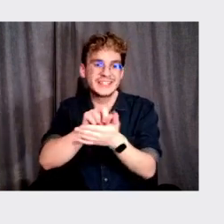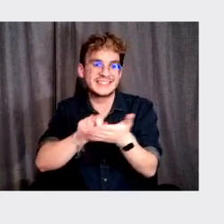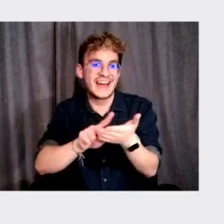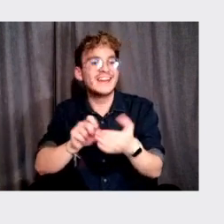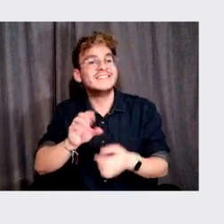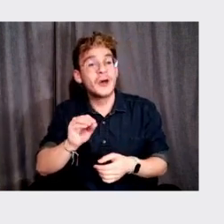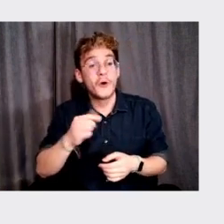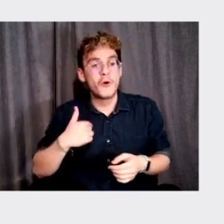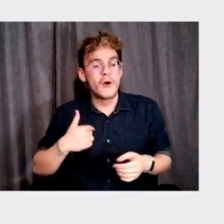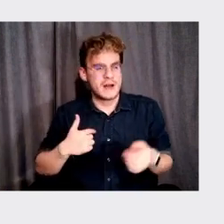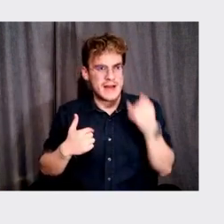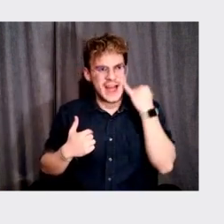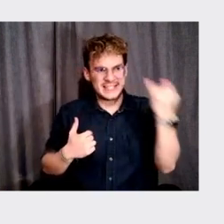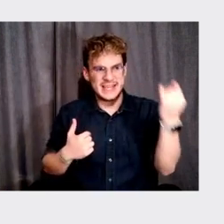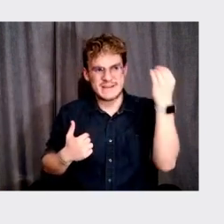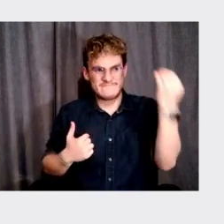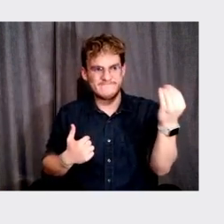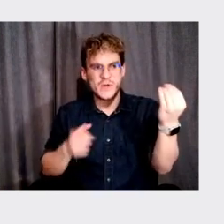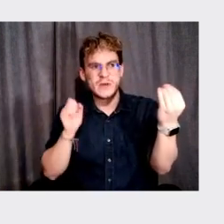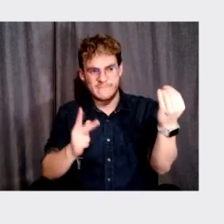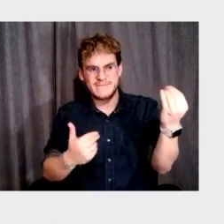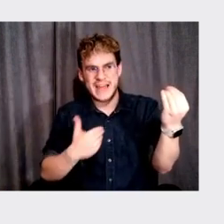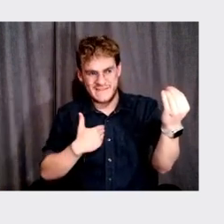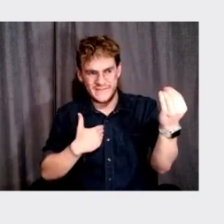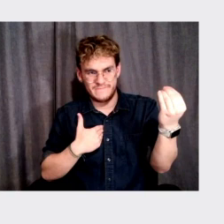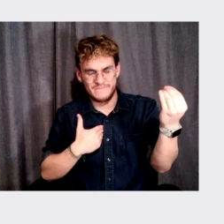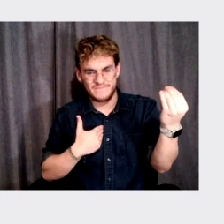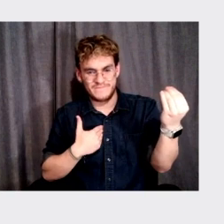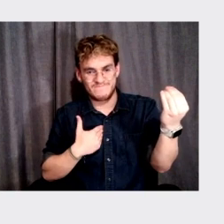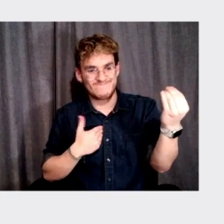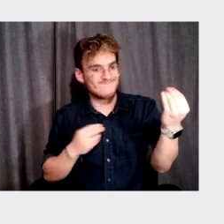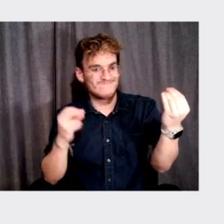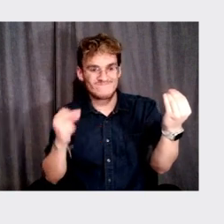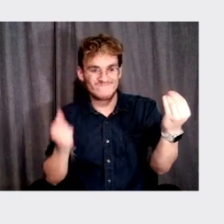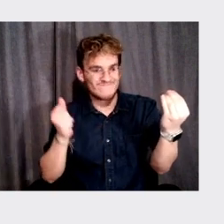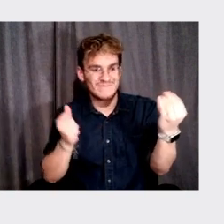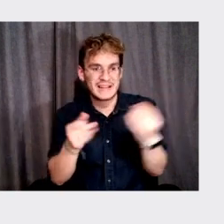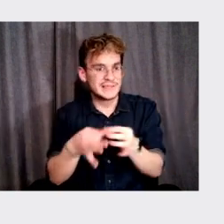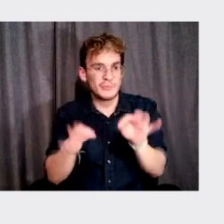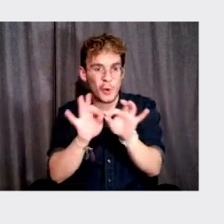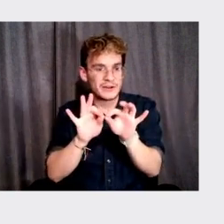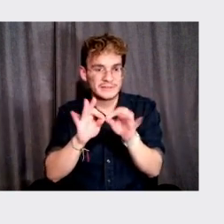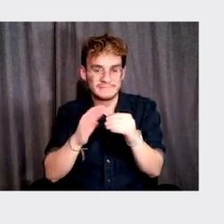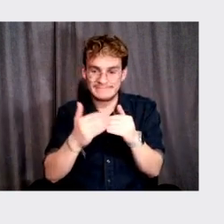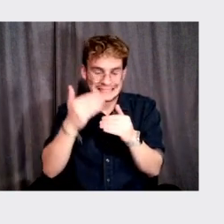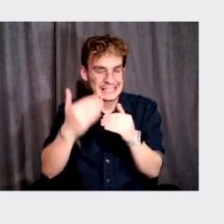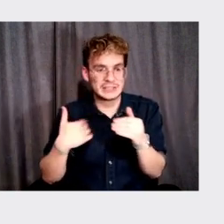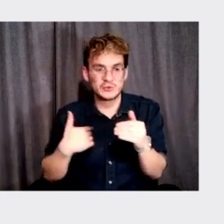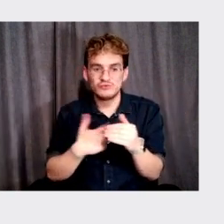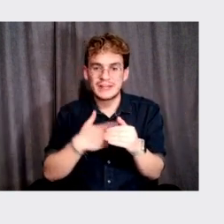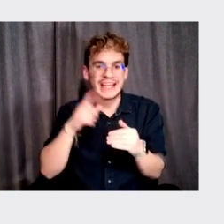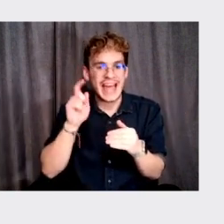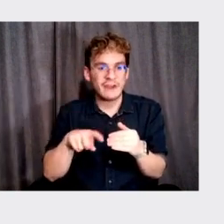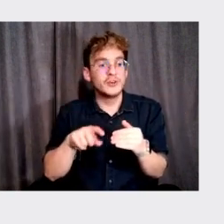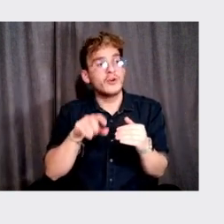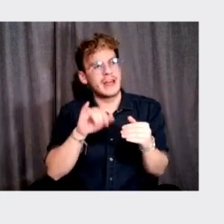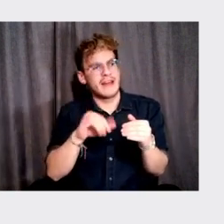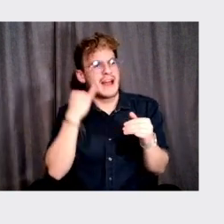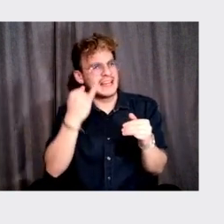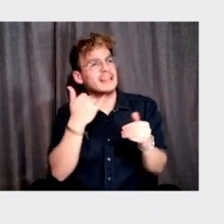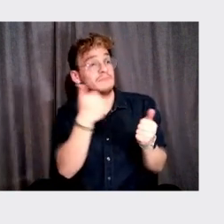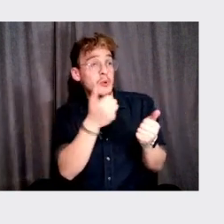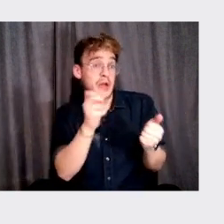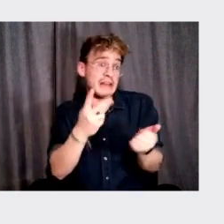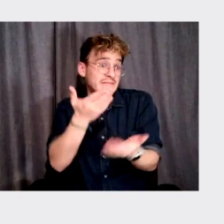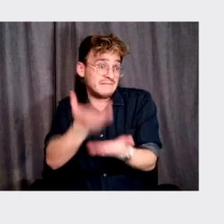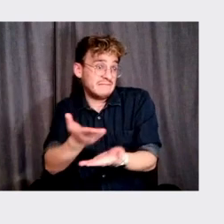had the idea, the main ideas that I shared today, I think the, the, the next step would be to validate them because we didn't know if they